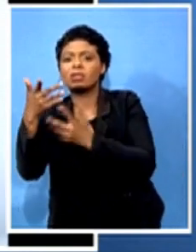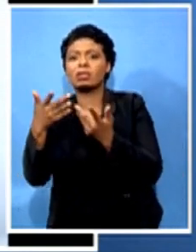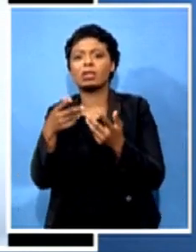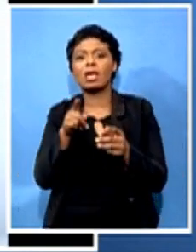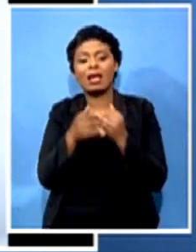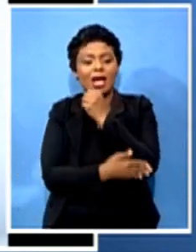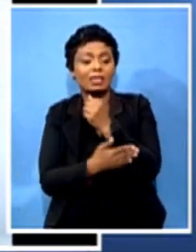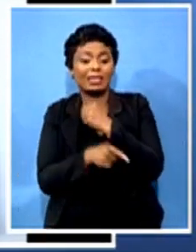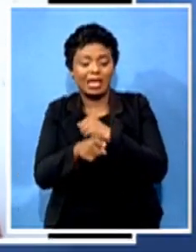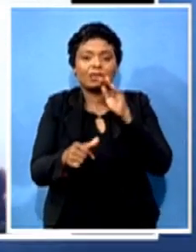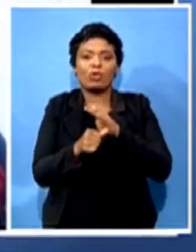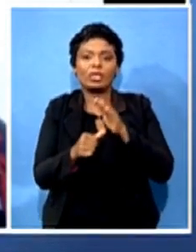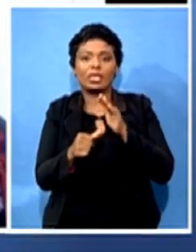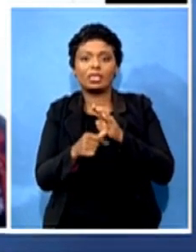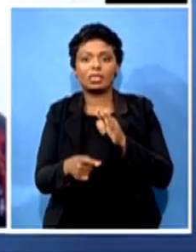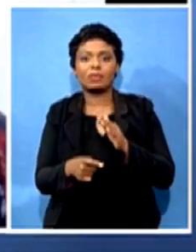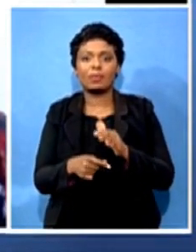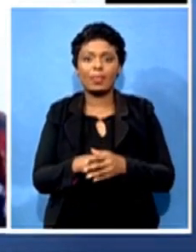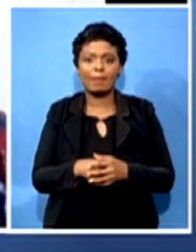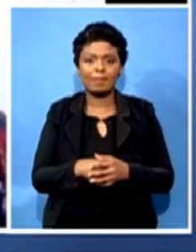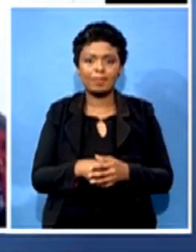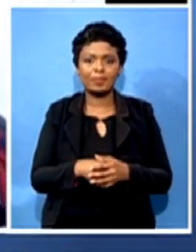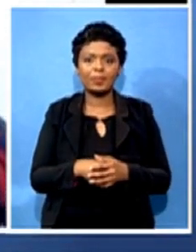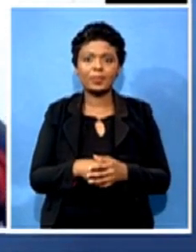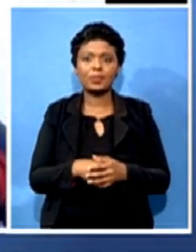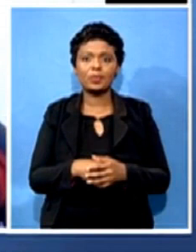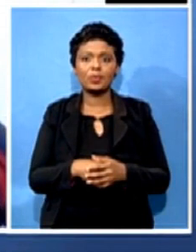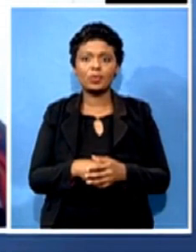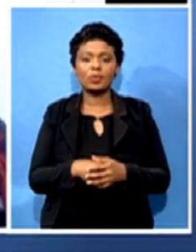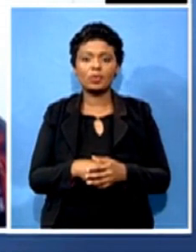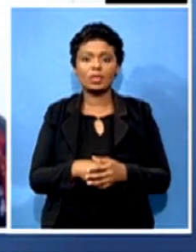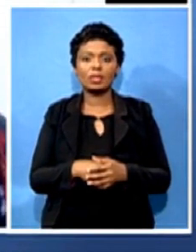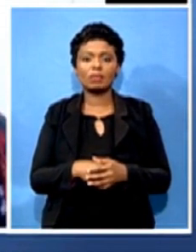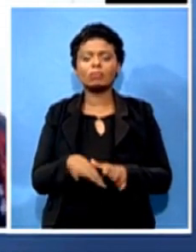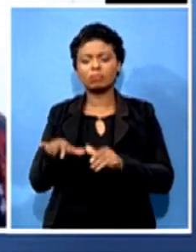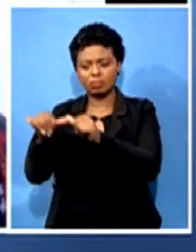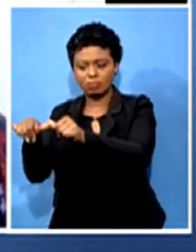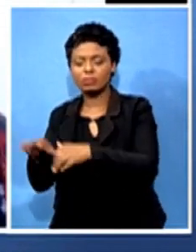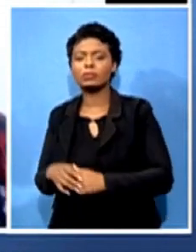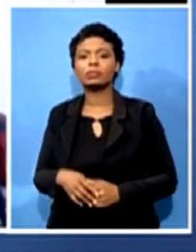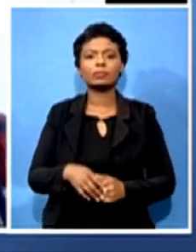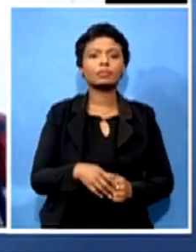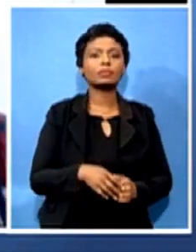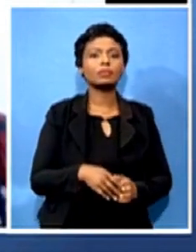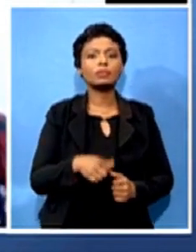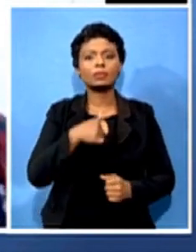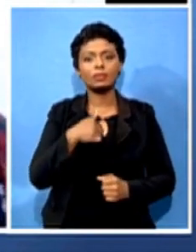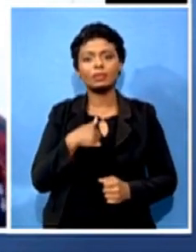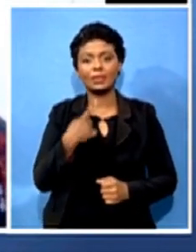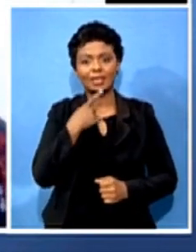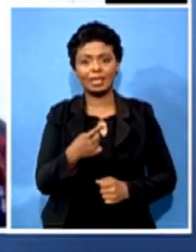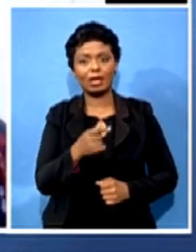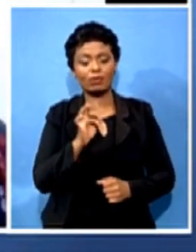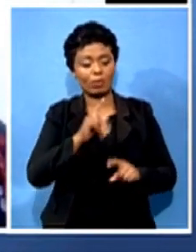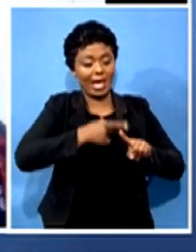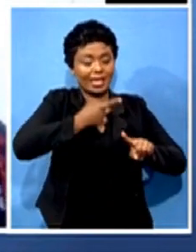was going to say, from an export perspective, you know, we've been able to increase exports to